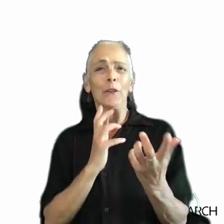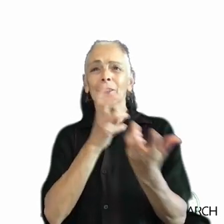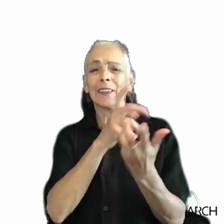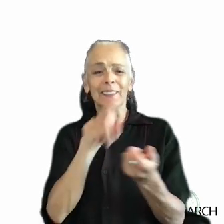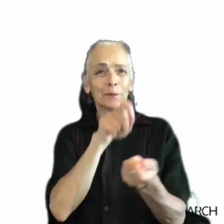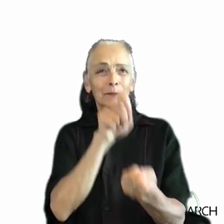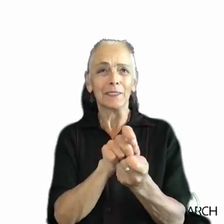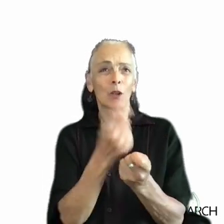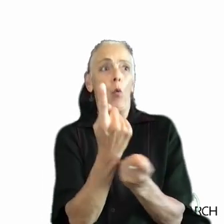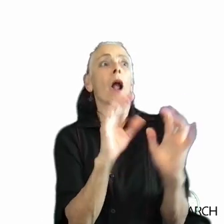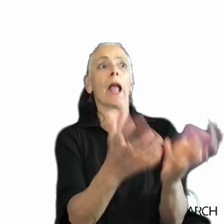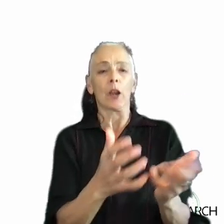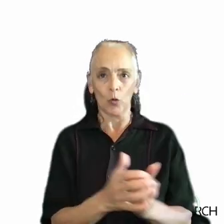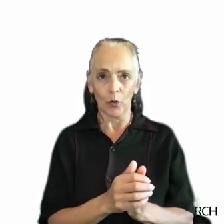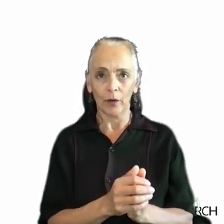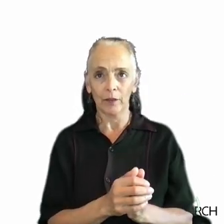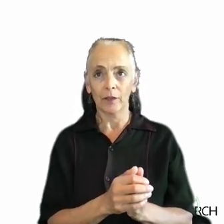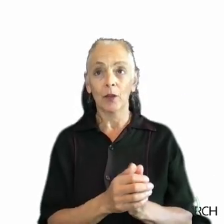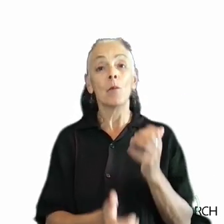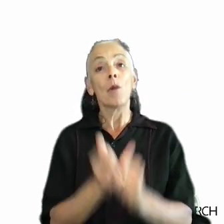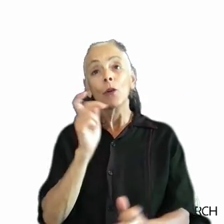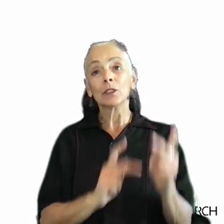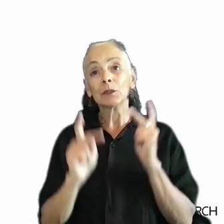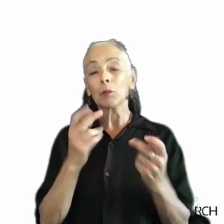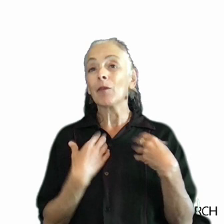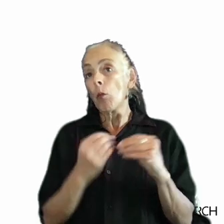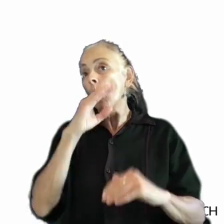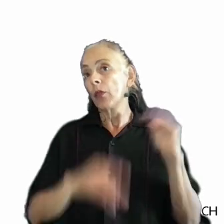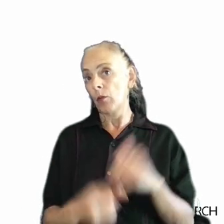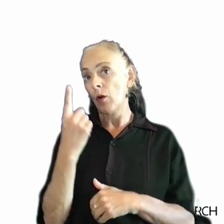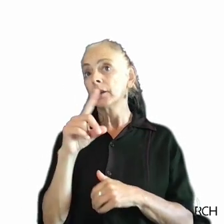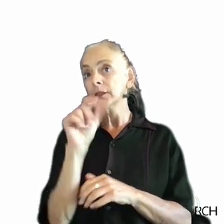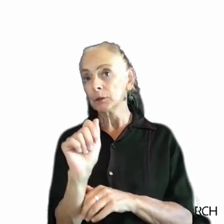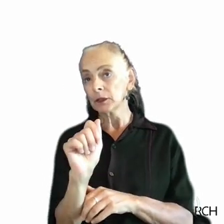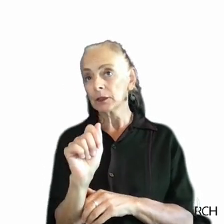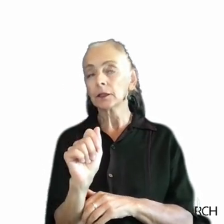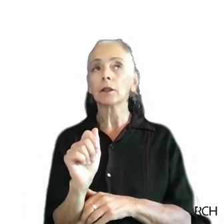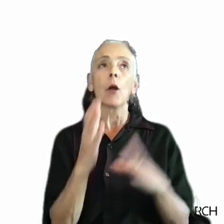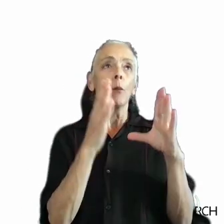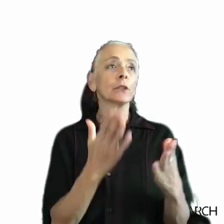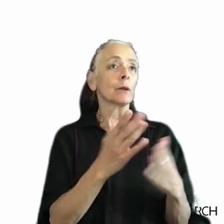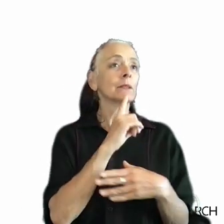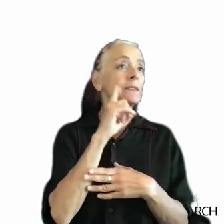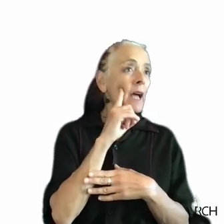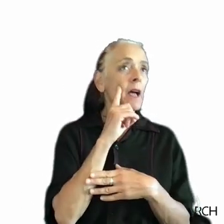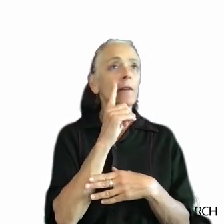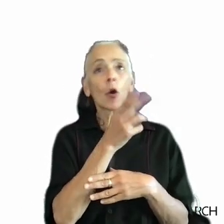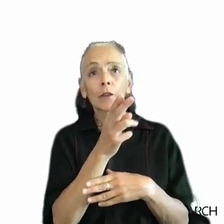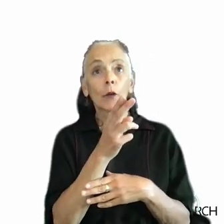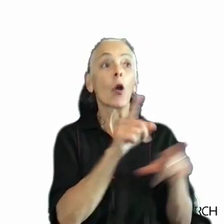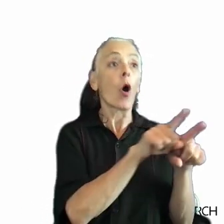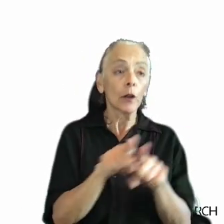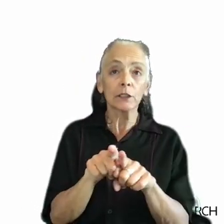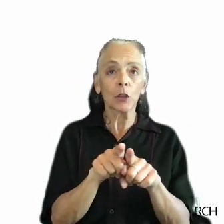categories. What we find is that most people report having more than one disability. Someone may be deaf or hard of hearing and may also